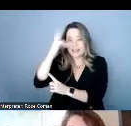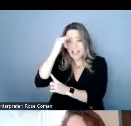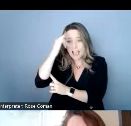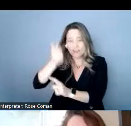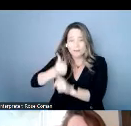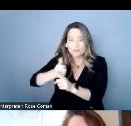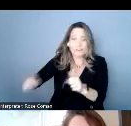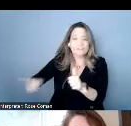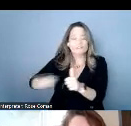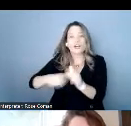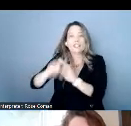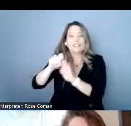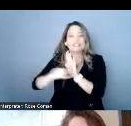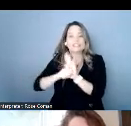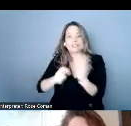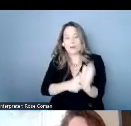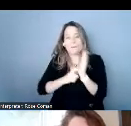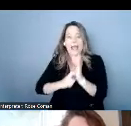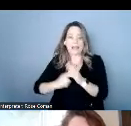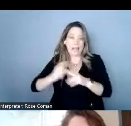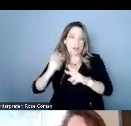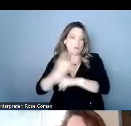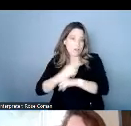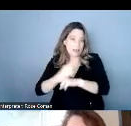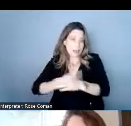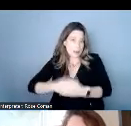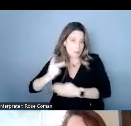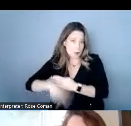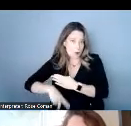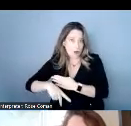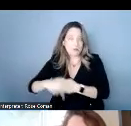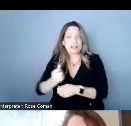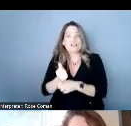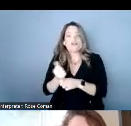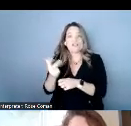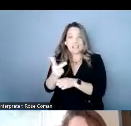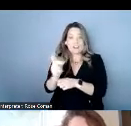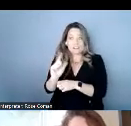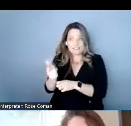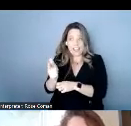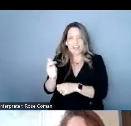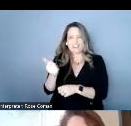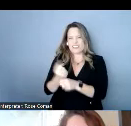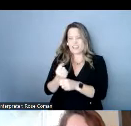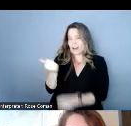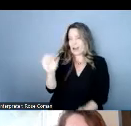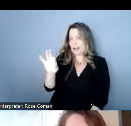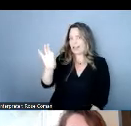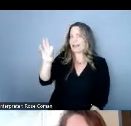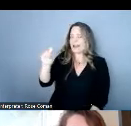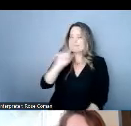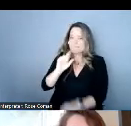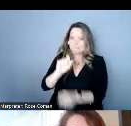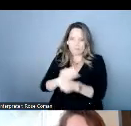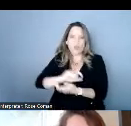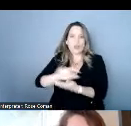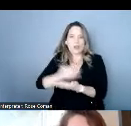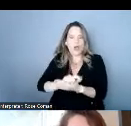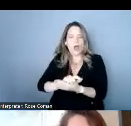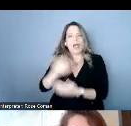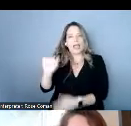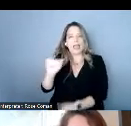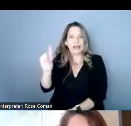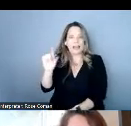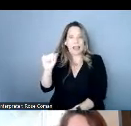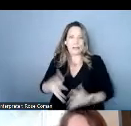mandate of relate program and three years later in 1990 that's when the americans with disability acts the